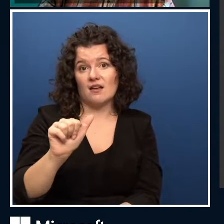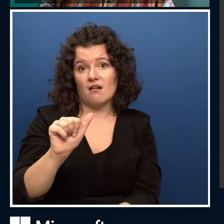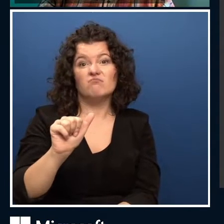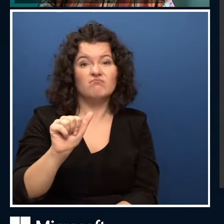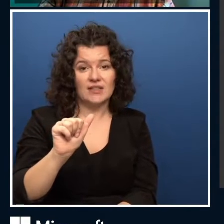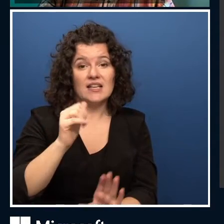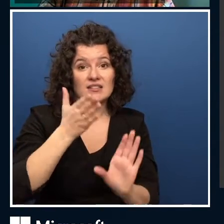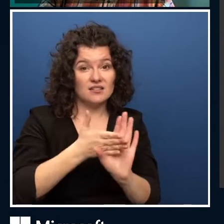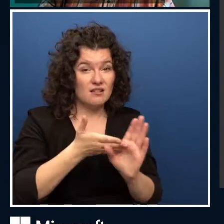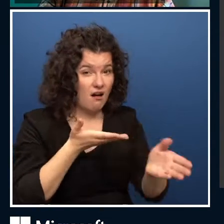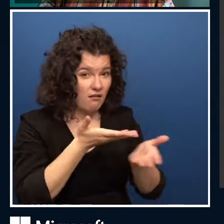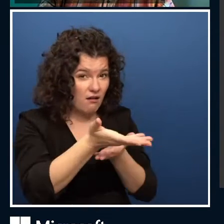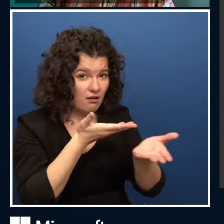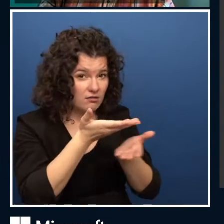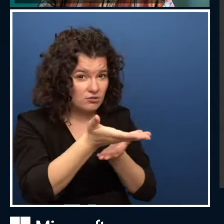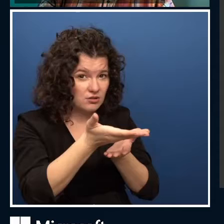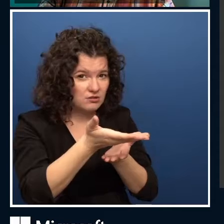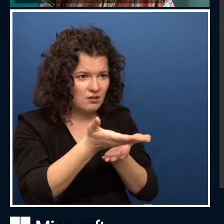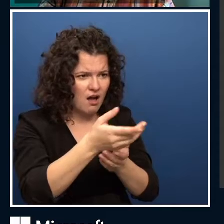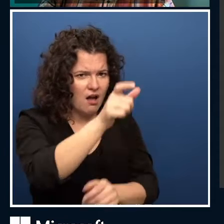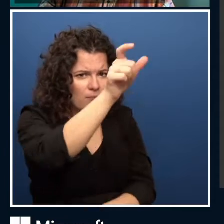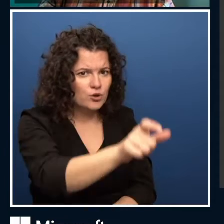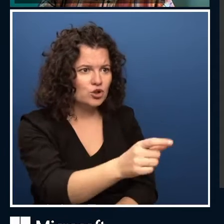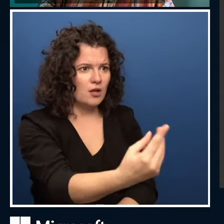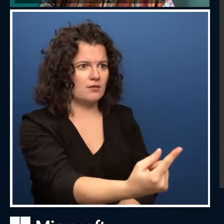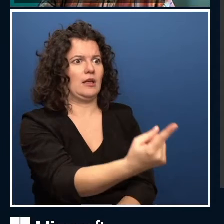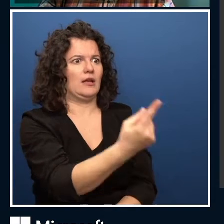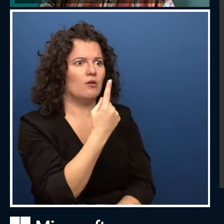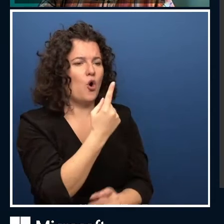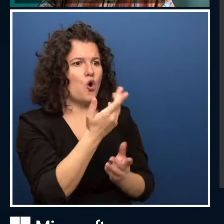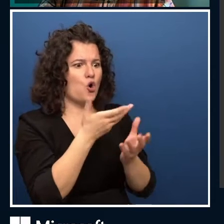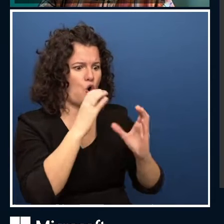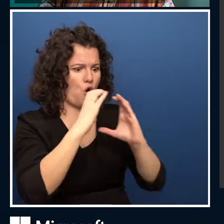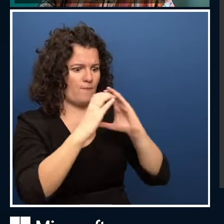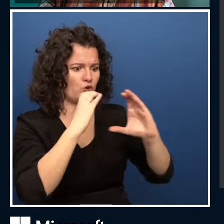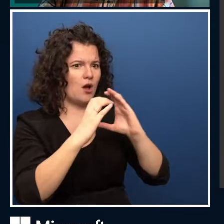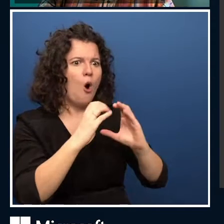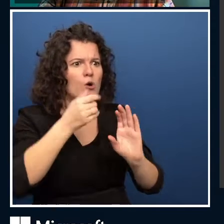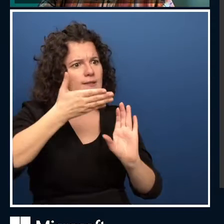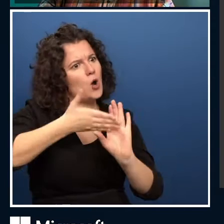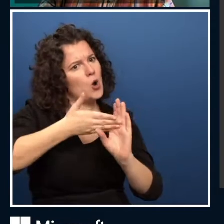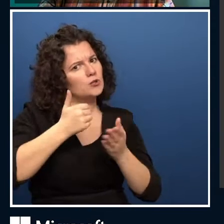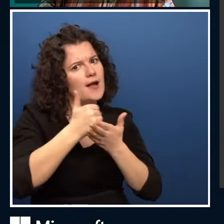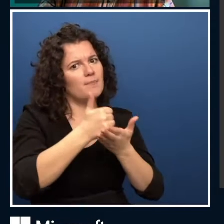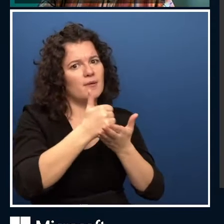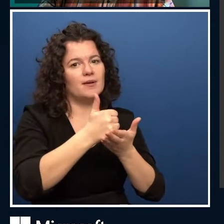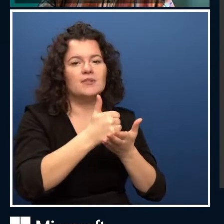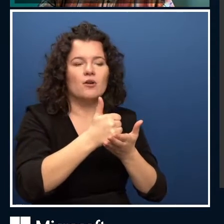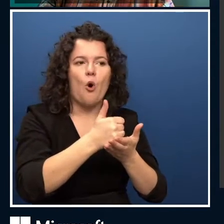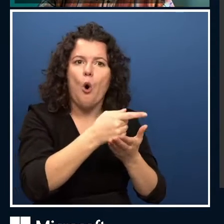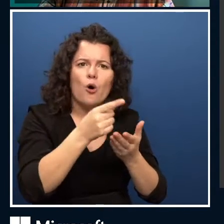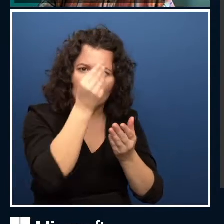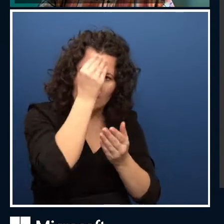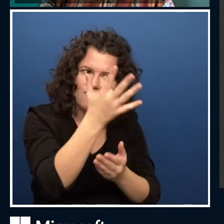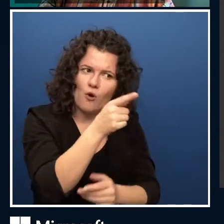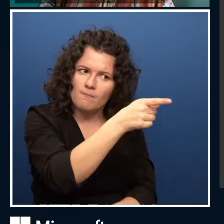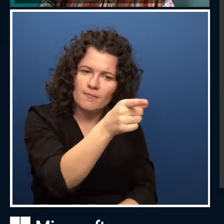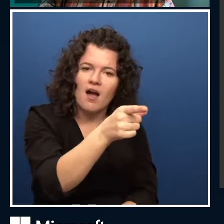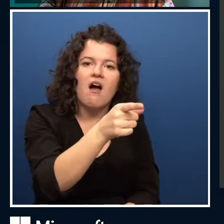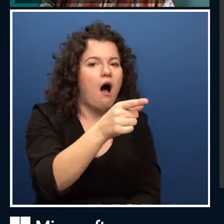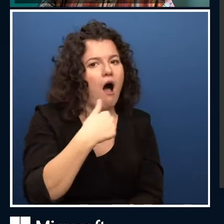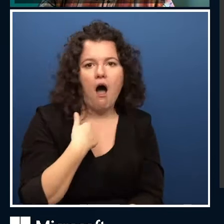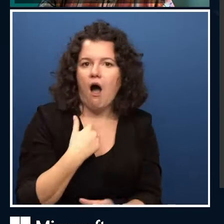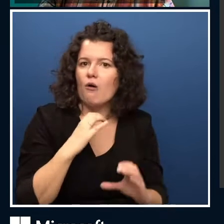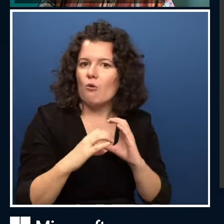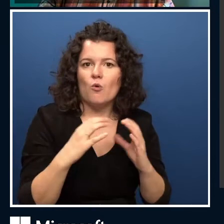is a bot? There was a lot about the infrastructure and pieces that it ran on as well. And so, yeah, the AI winter meant